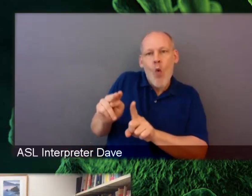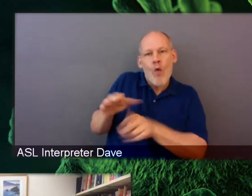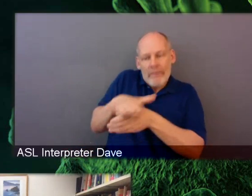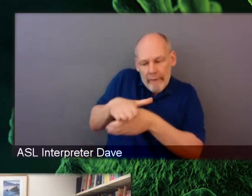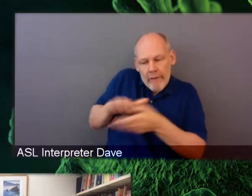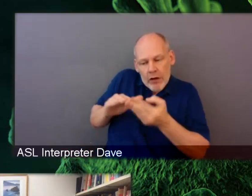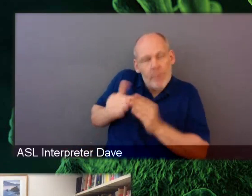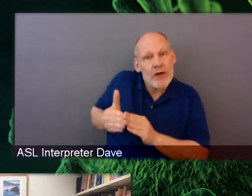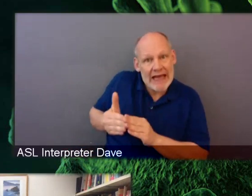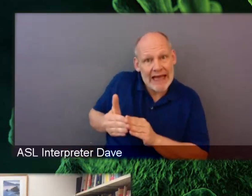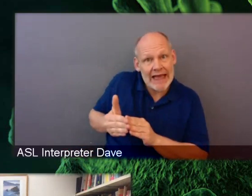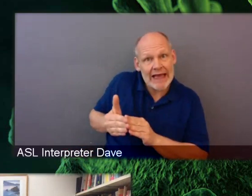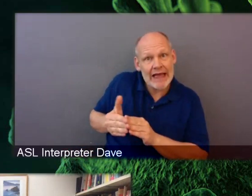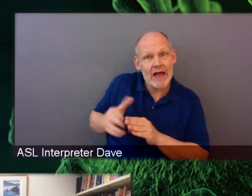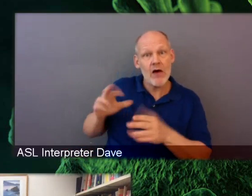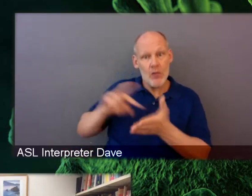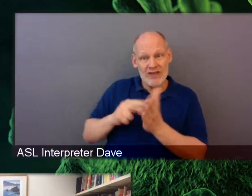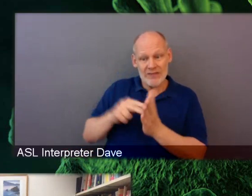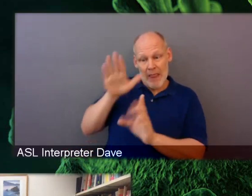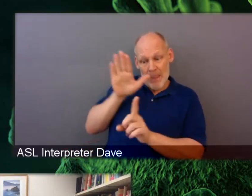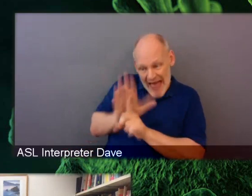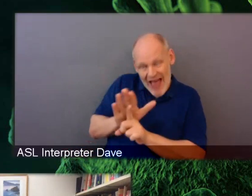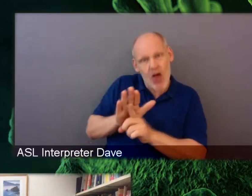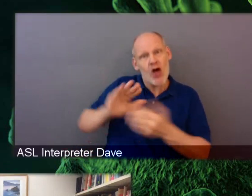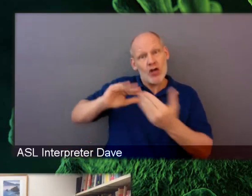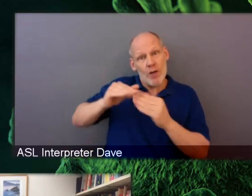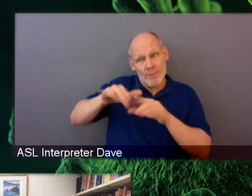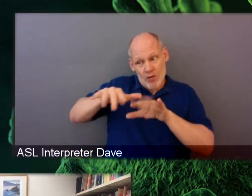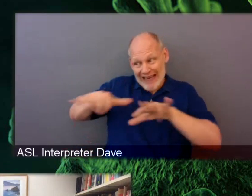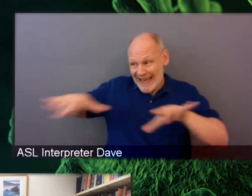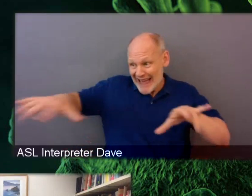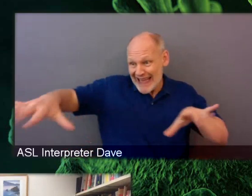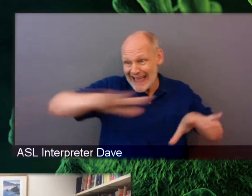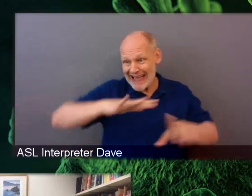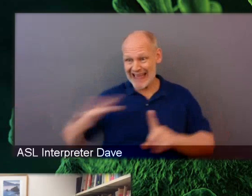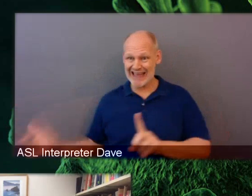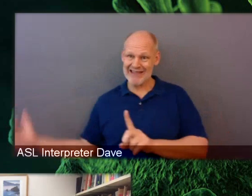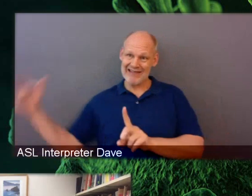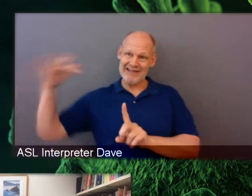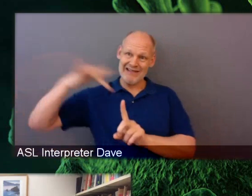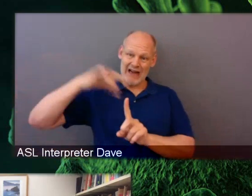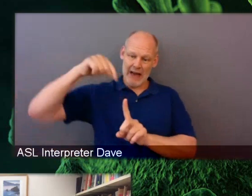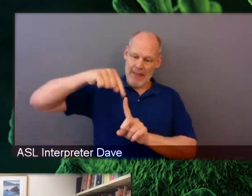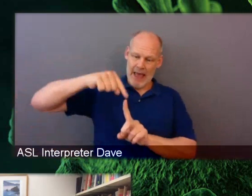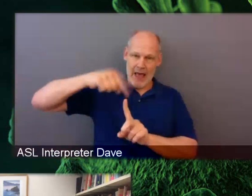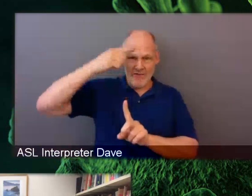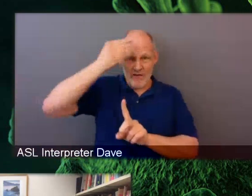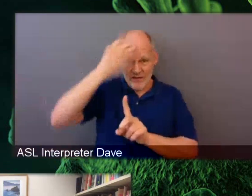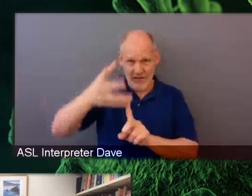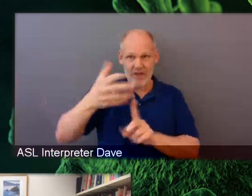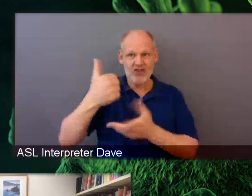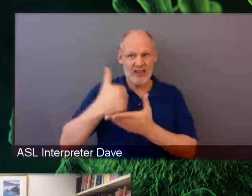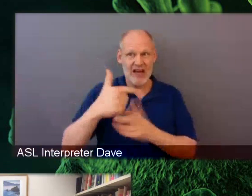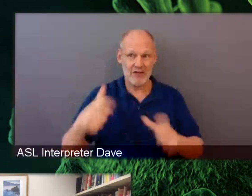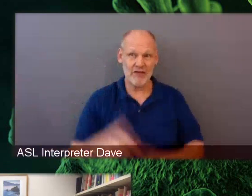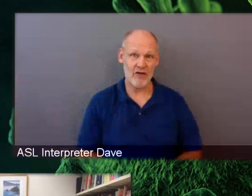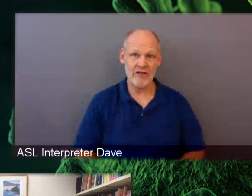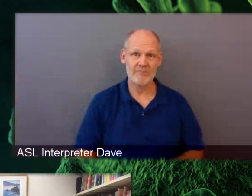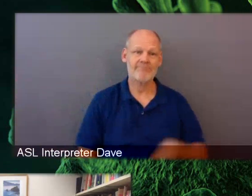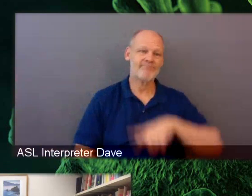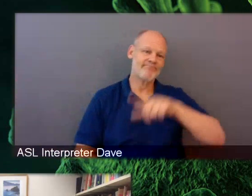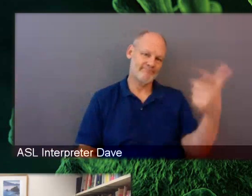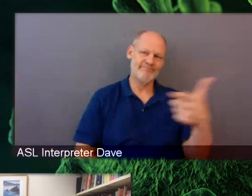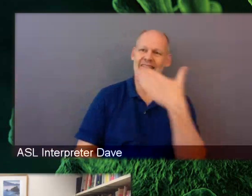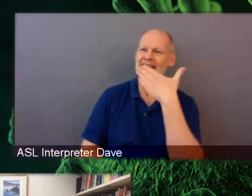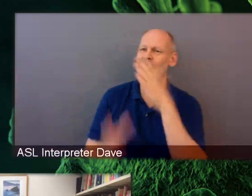credible resources for information about the pandemic and vaccines and cancer. So, Jeanne, thank you so much for the work you're doing.